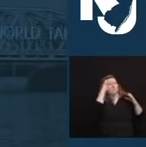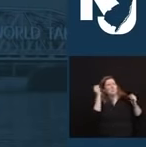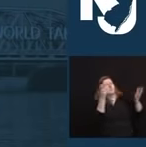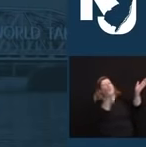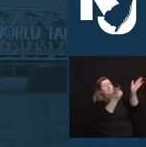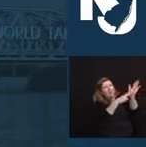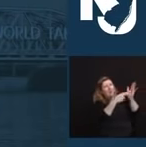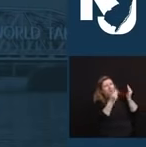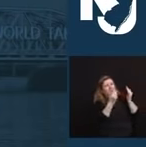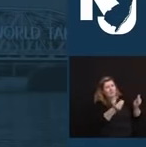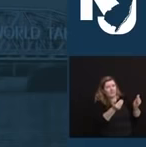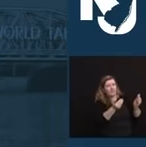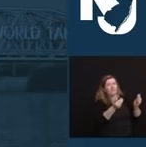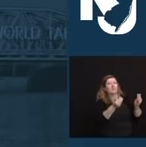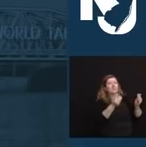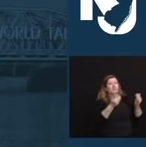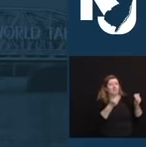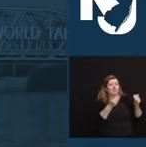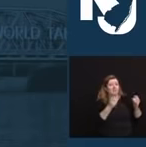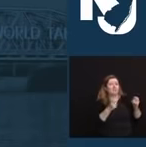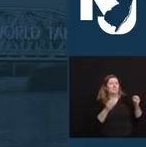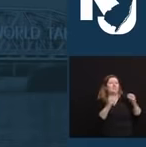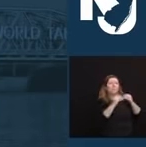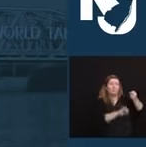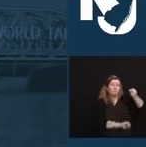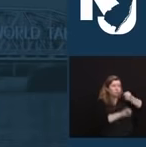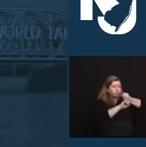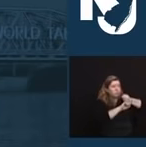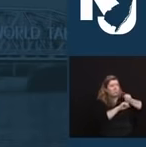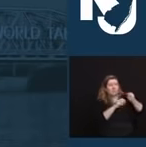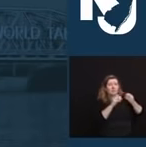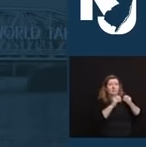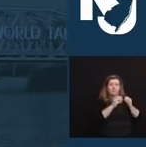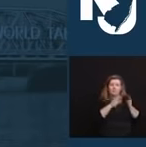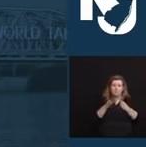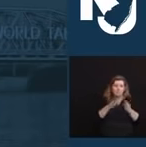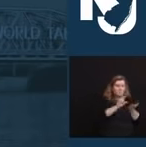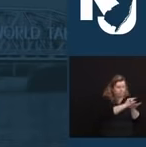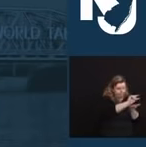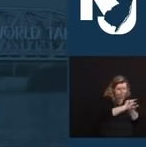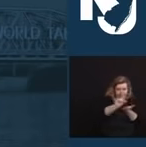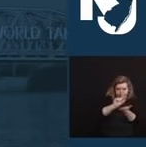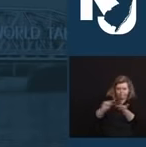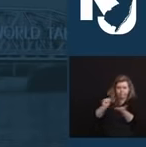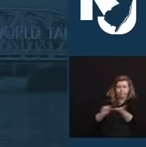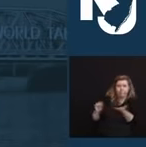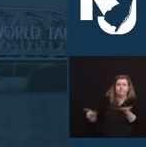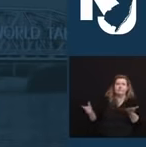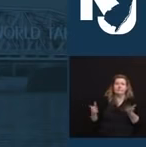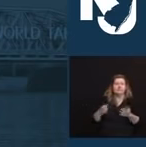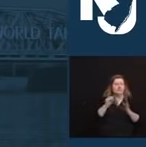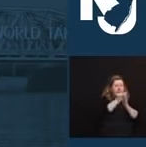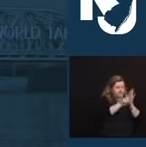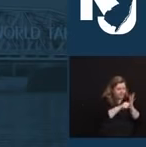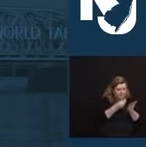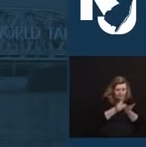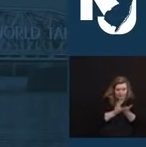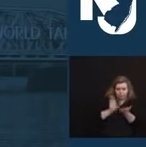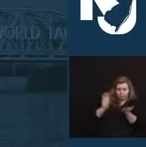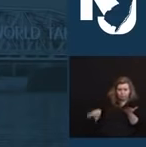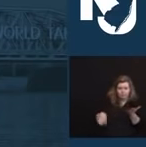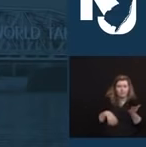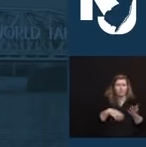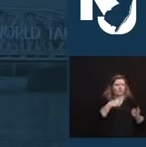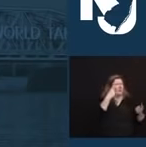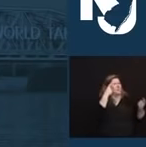you. We need more support, everything from individuals right up to the state, and we stand strongly on that side. I want to again go